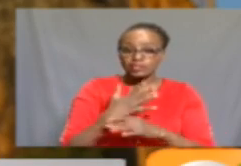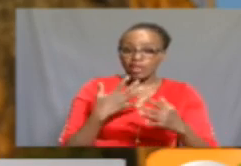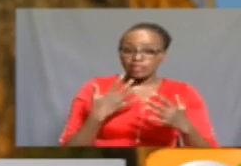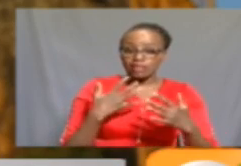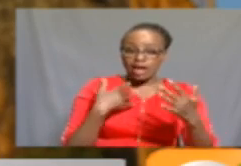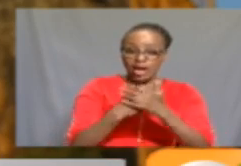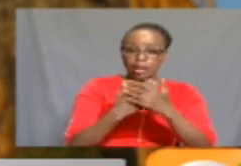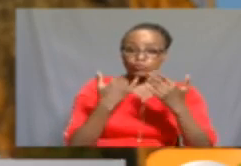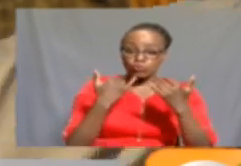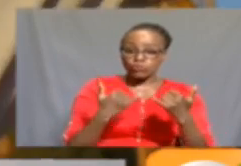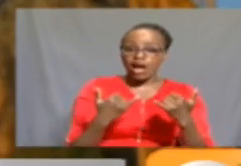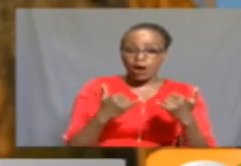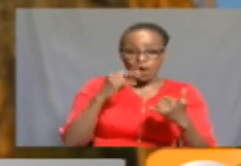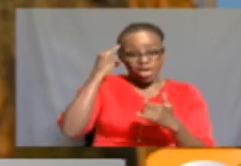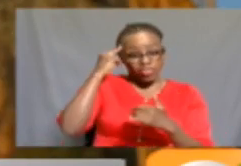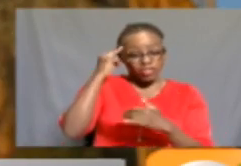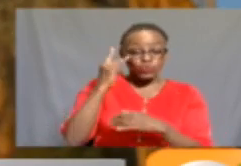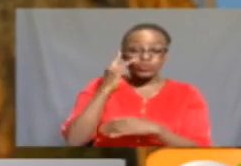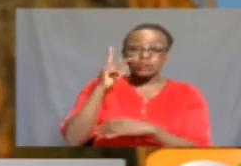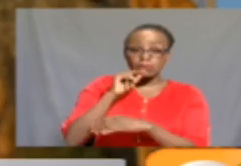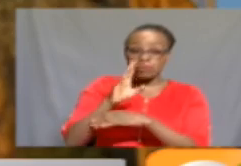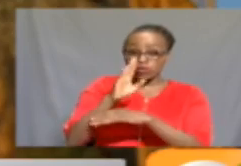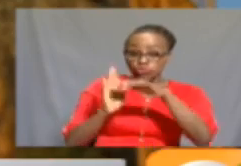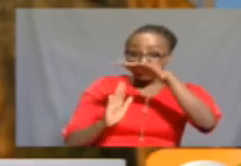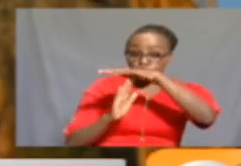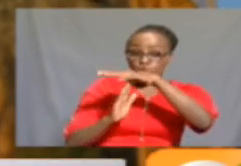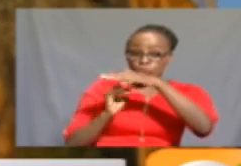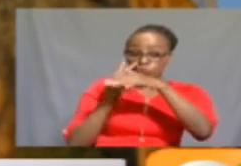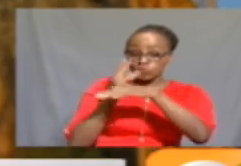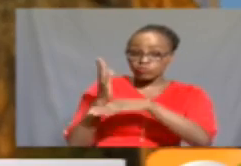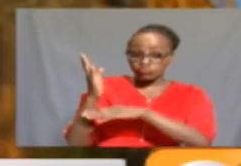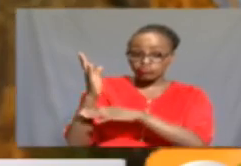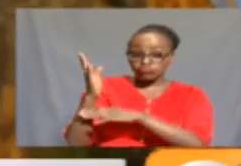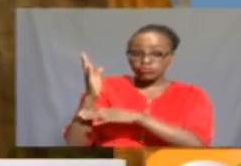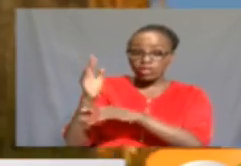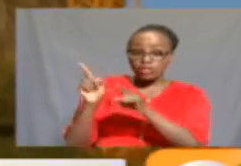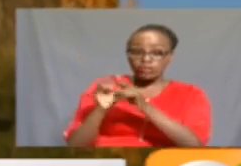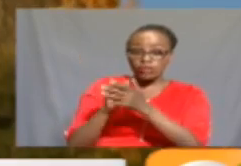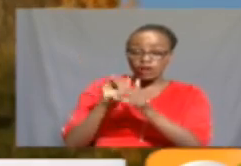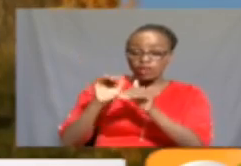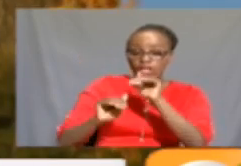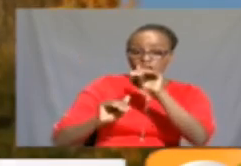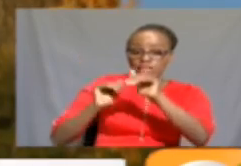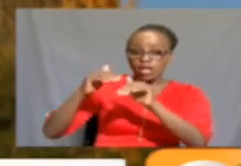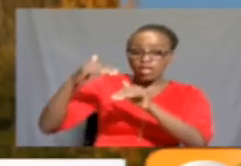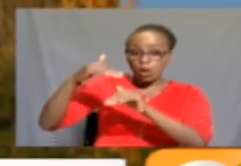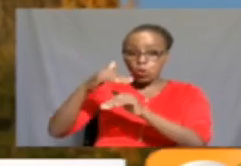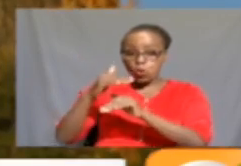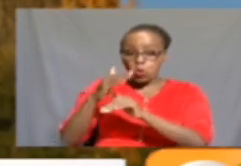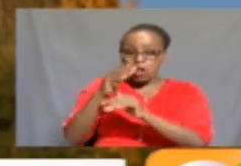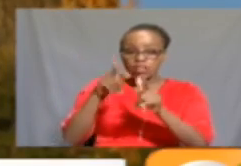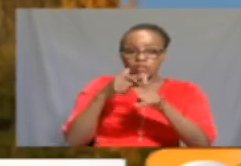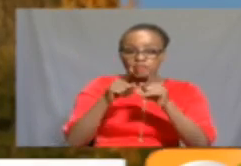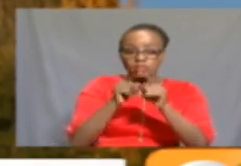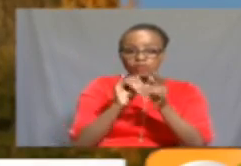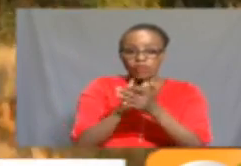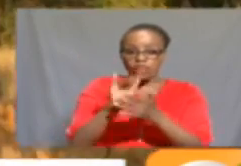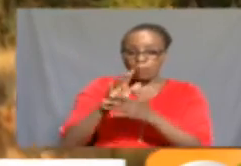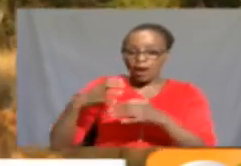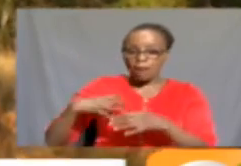Kimanzi, Mzee